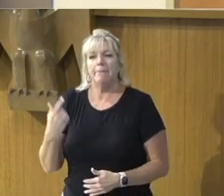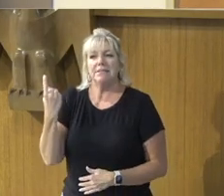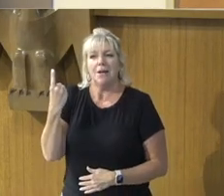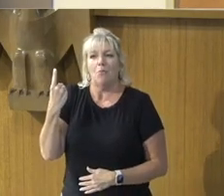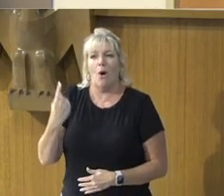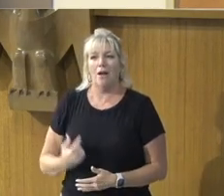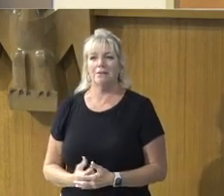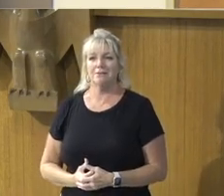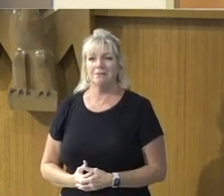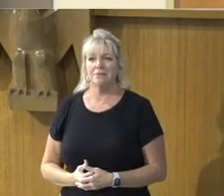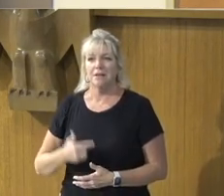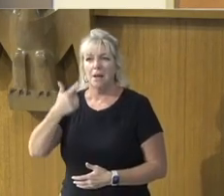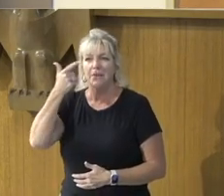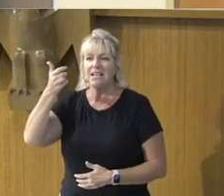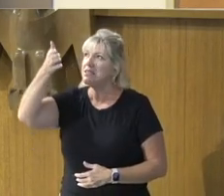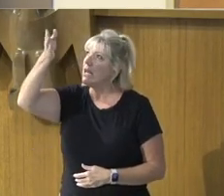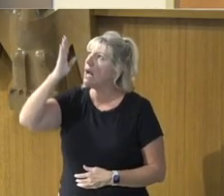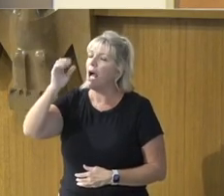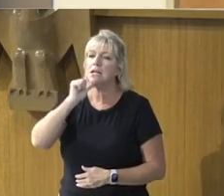Because God don't make no junk,